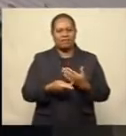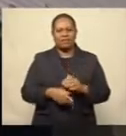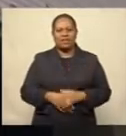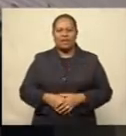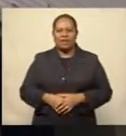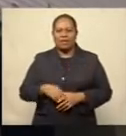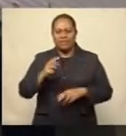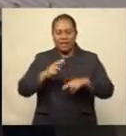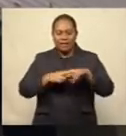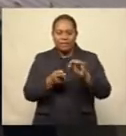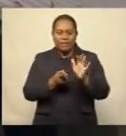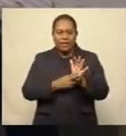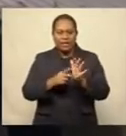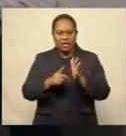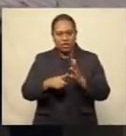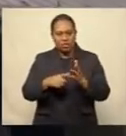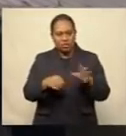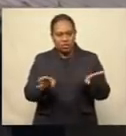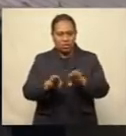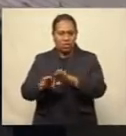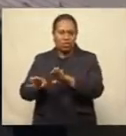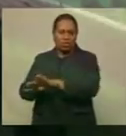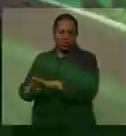of campuses due to the current restrictions.